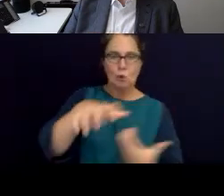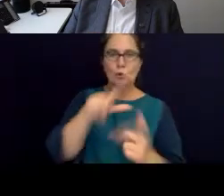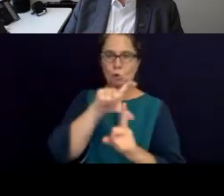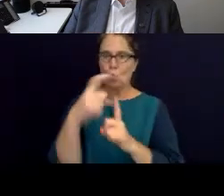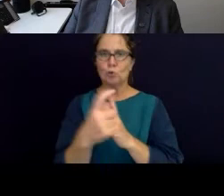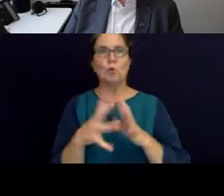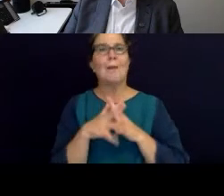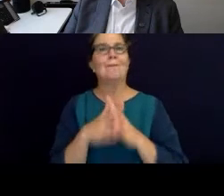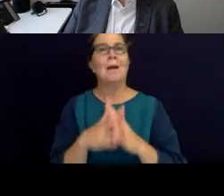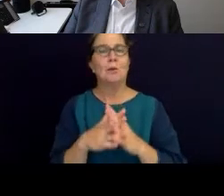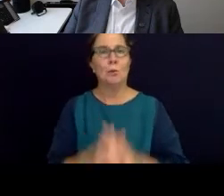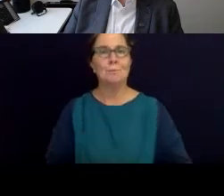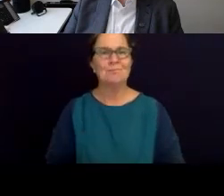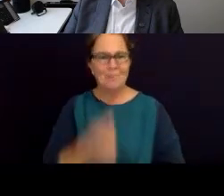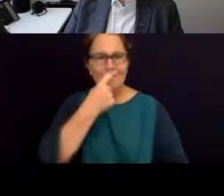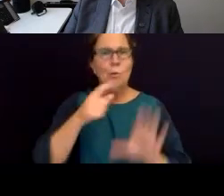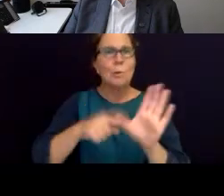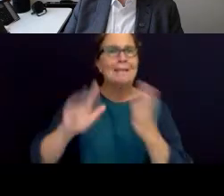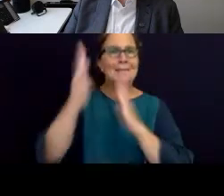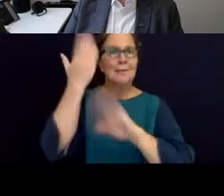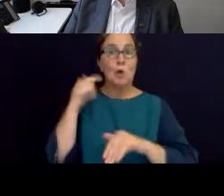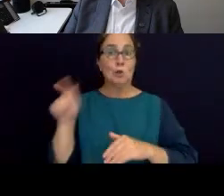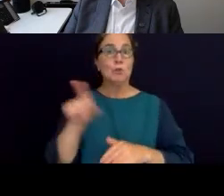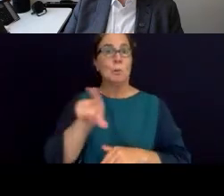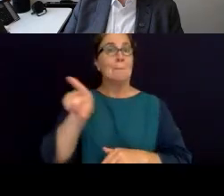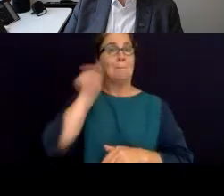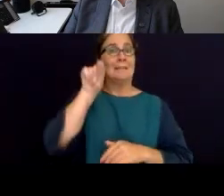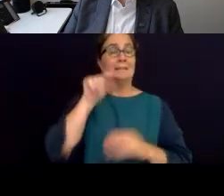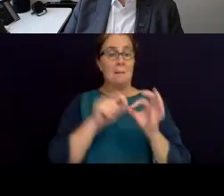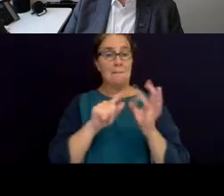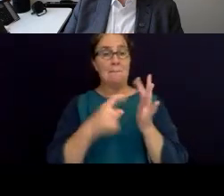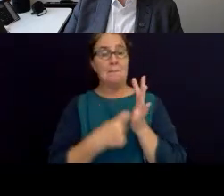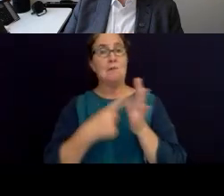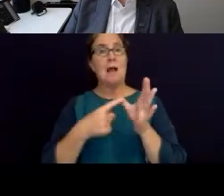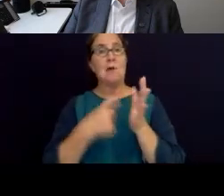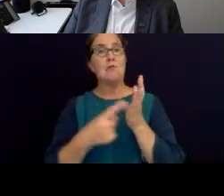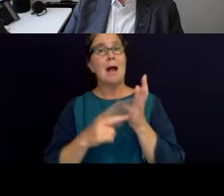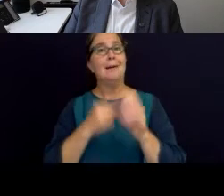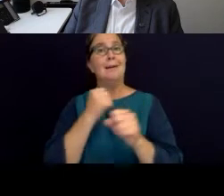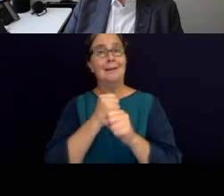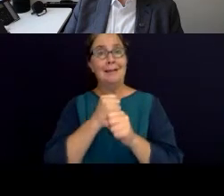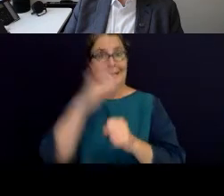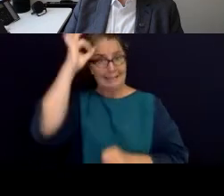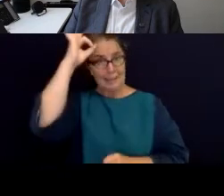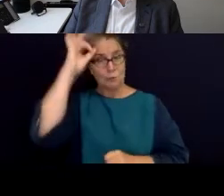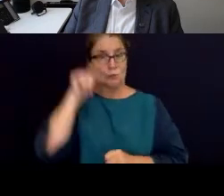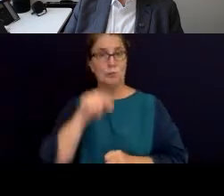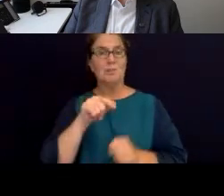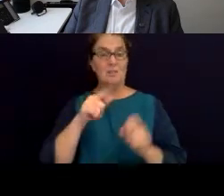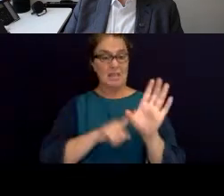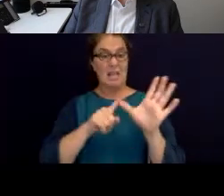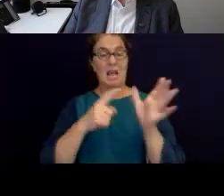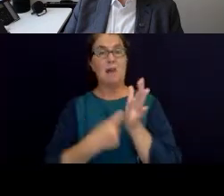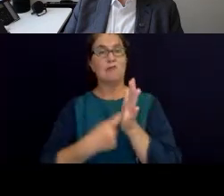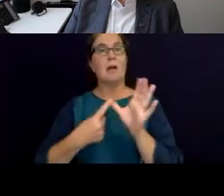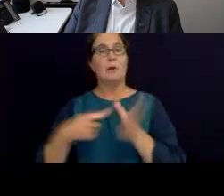was appointed to the inaugural Burrarung Council, the voice of the Yarra River, and for the past two and a half years, she's been working in